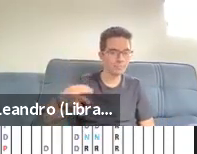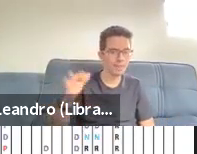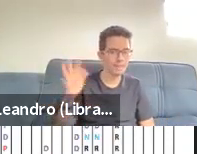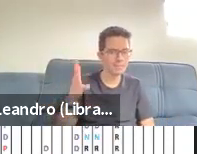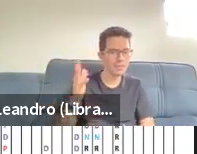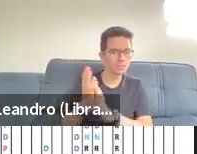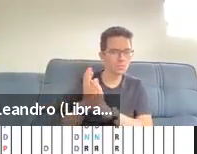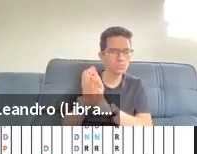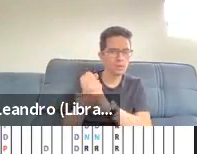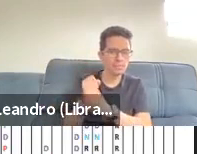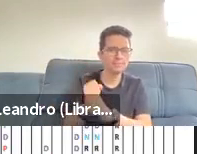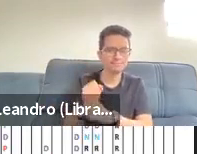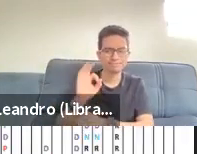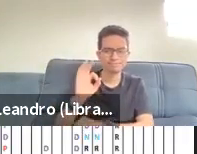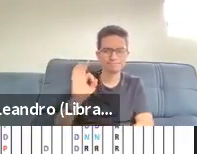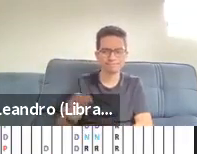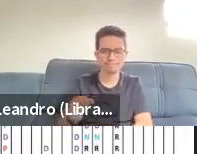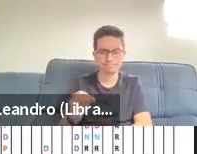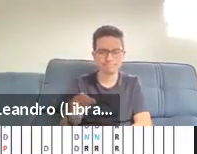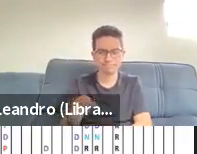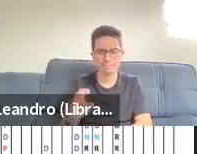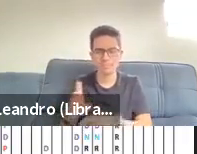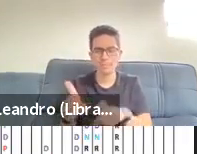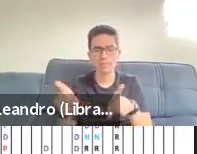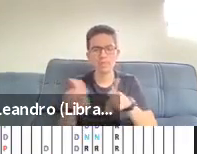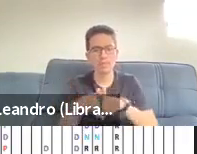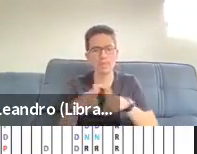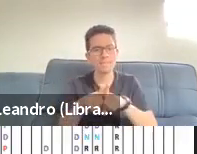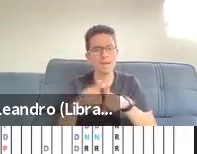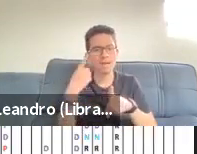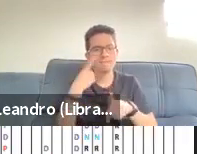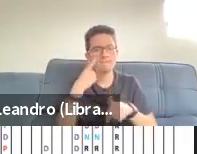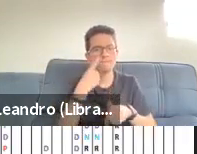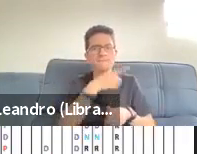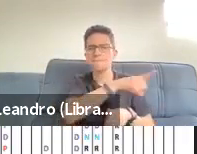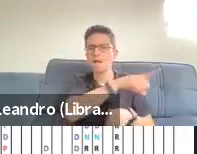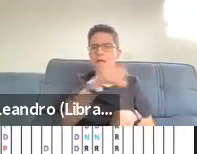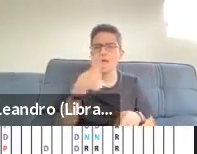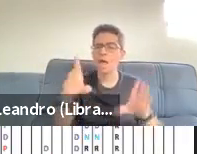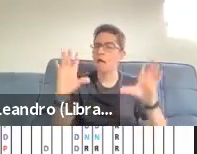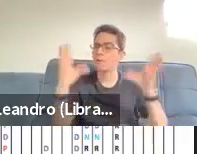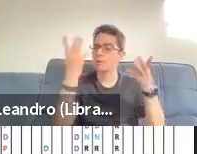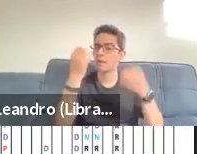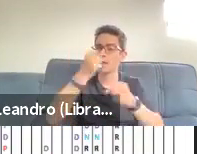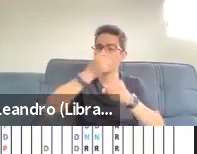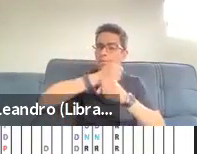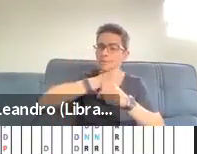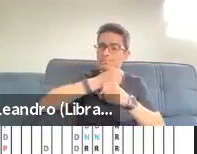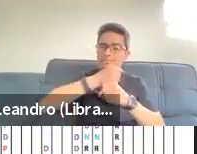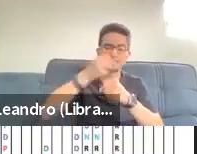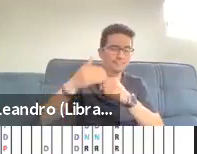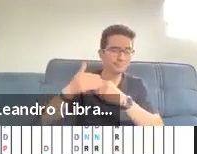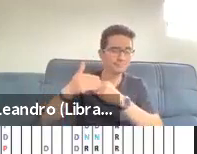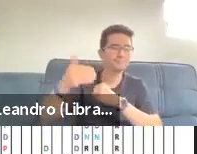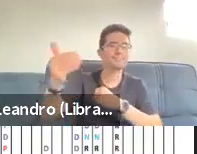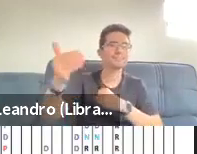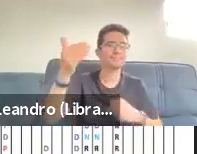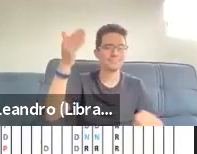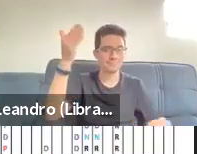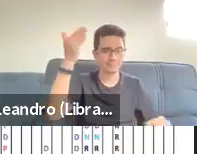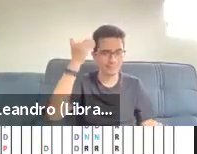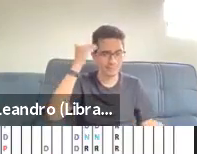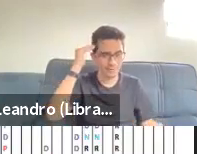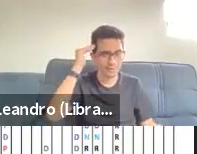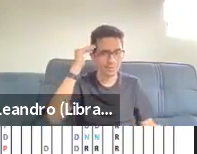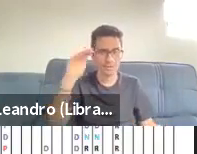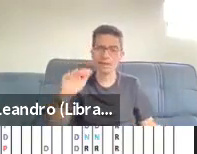these unfolded across time. And then we listed all the episodes that were coded on that page. So you